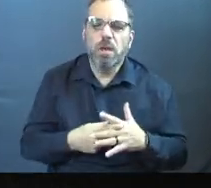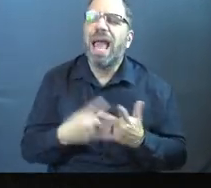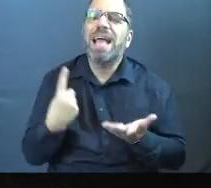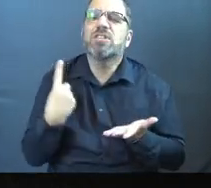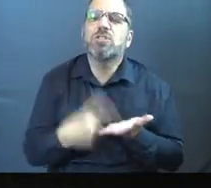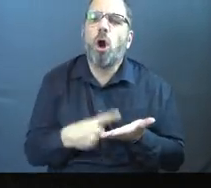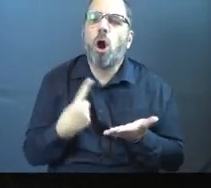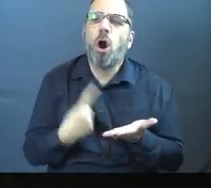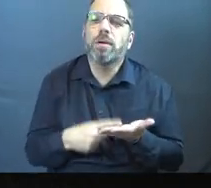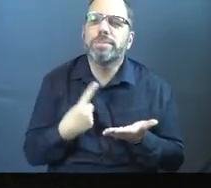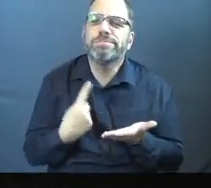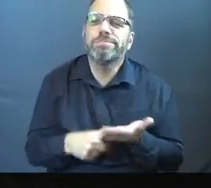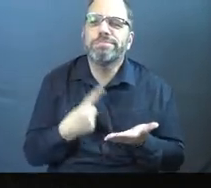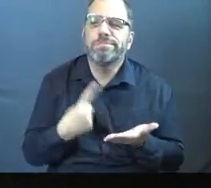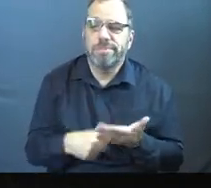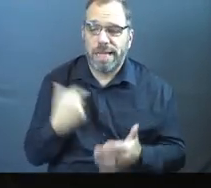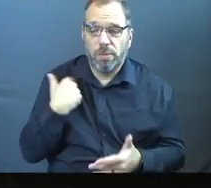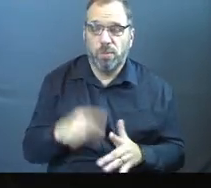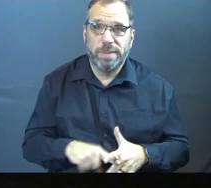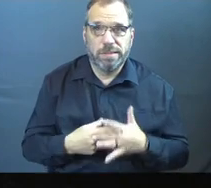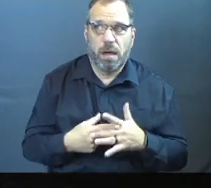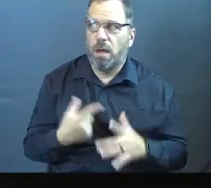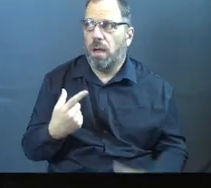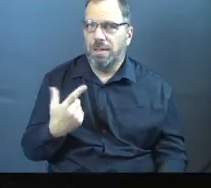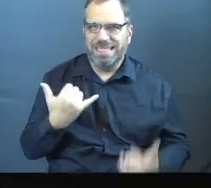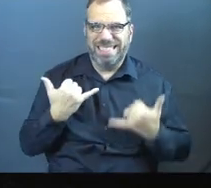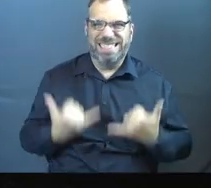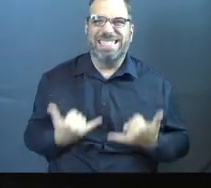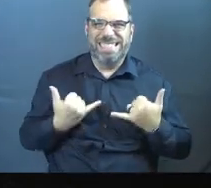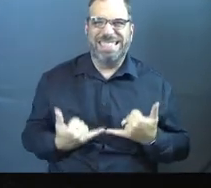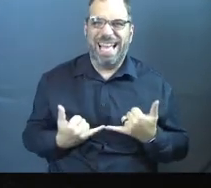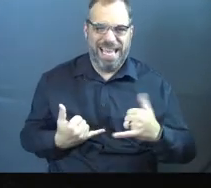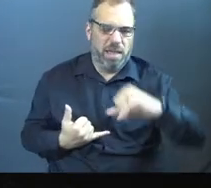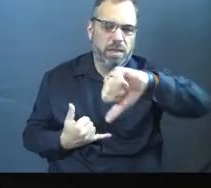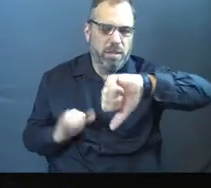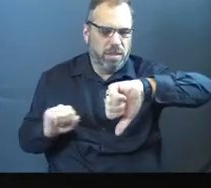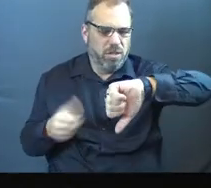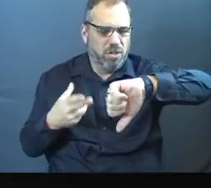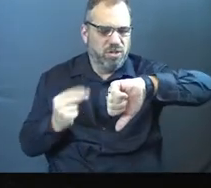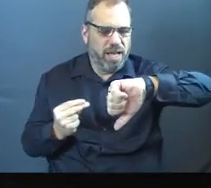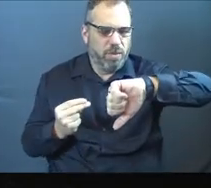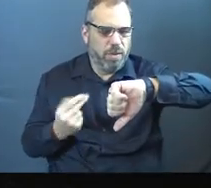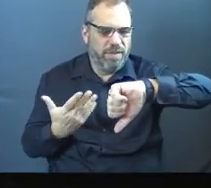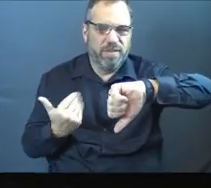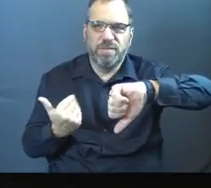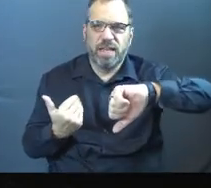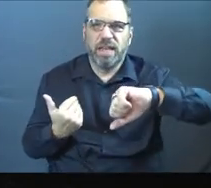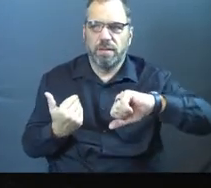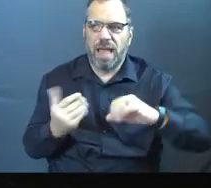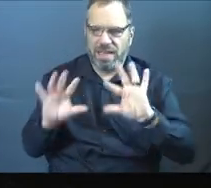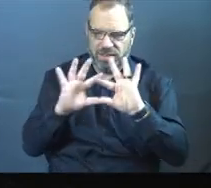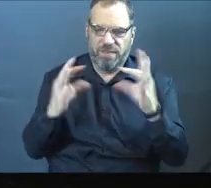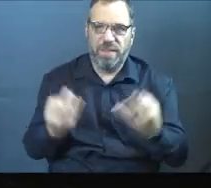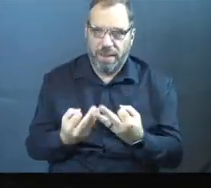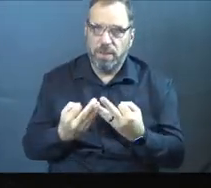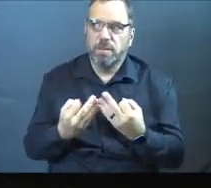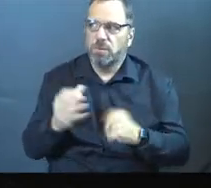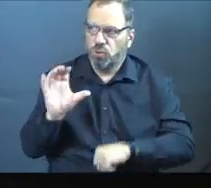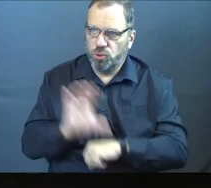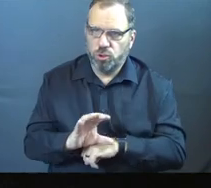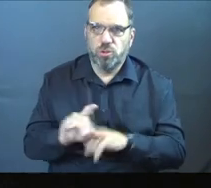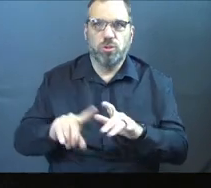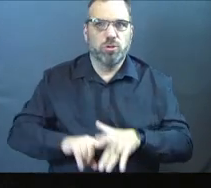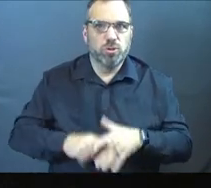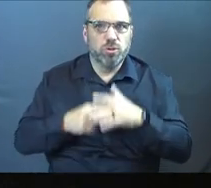talk about this. Talk about this thing that we started today and say, hey, what does God say about this thing that as a family, as a church, we are